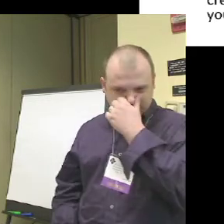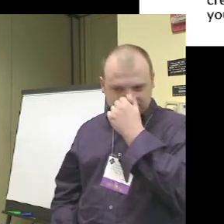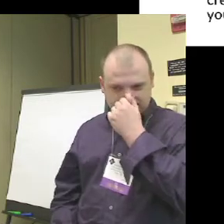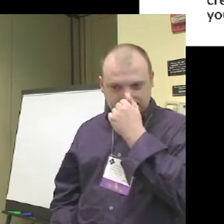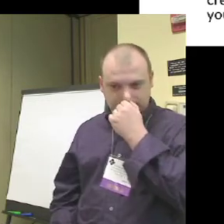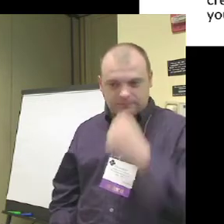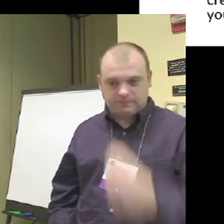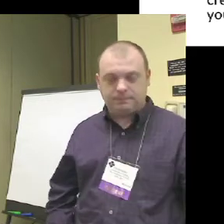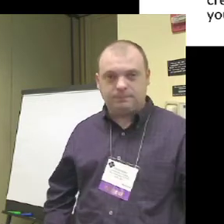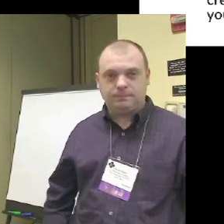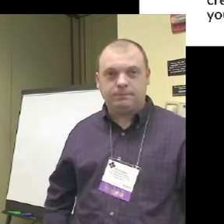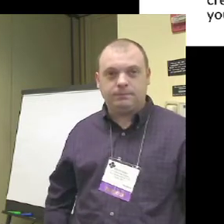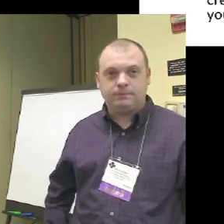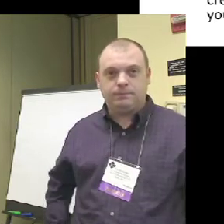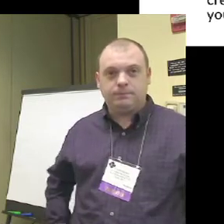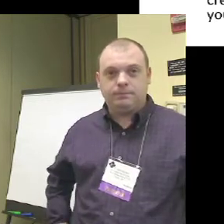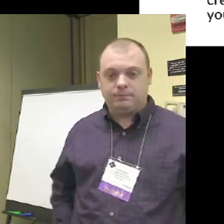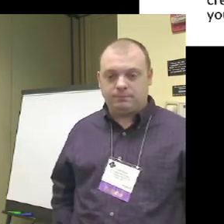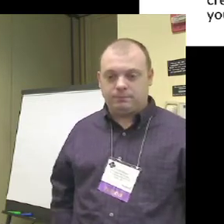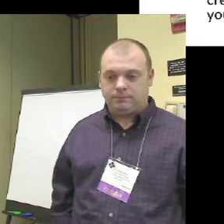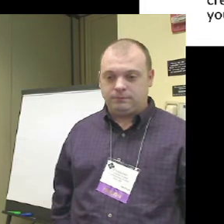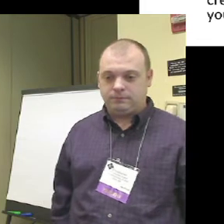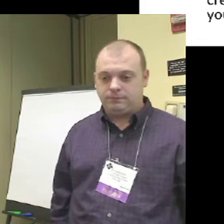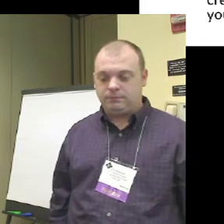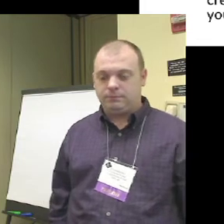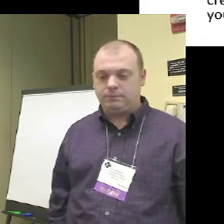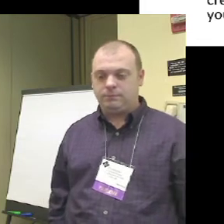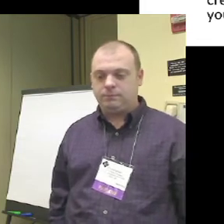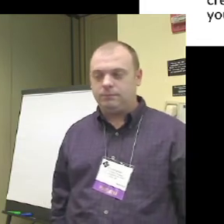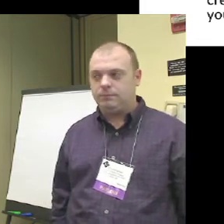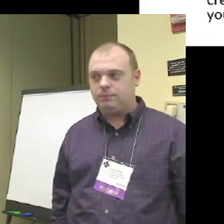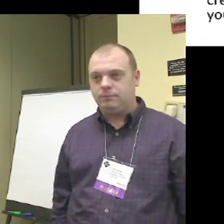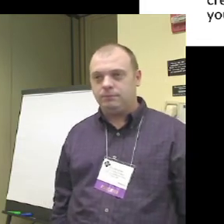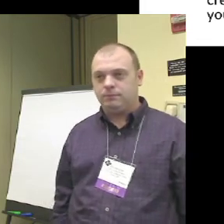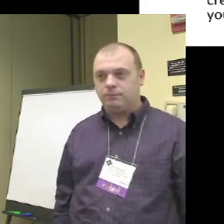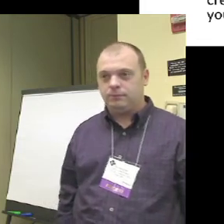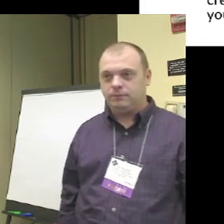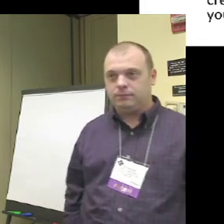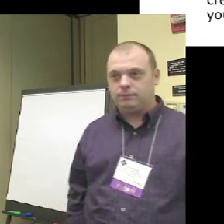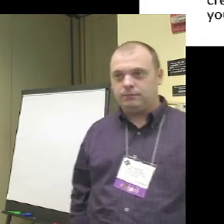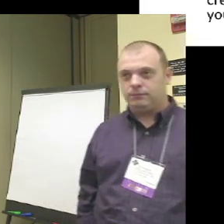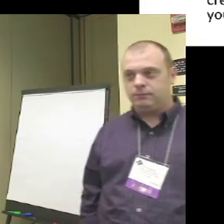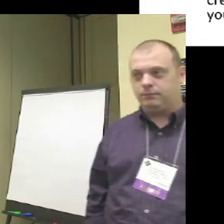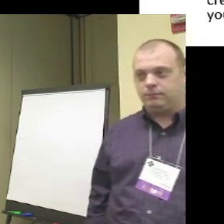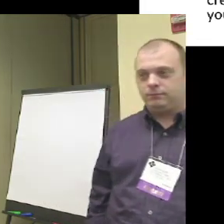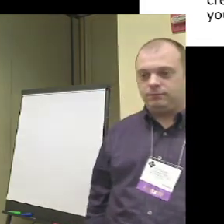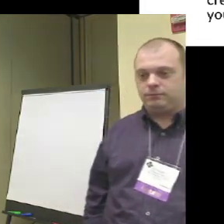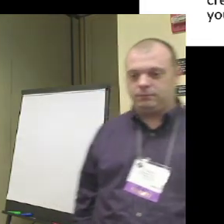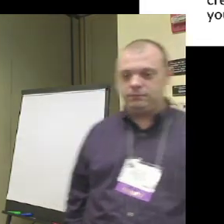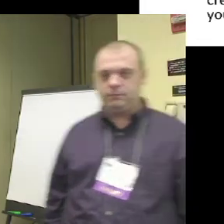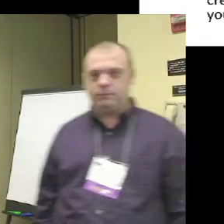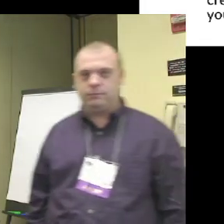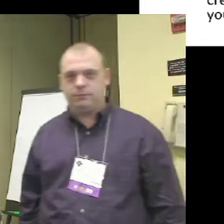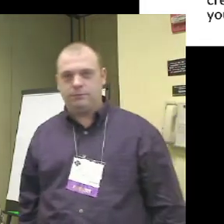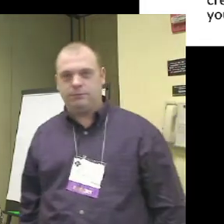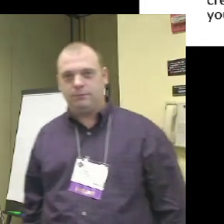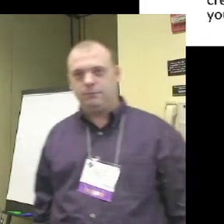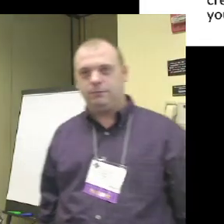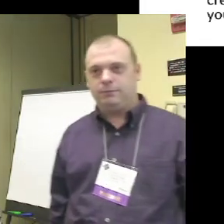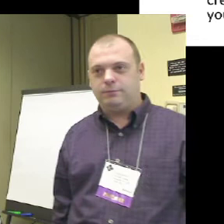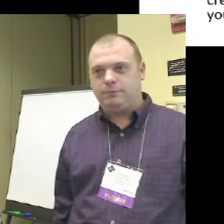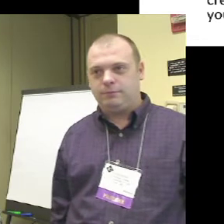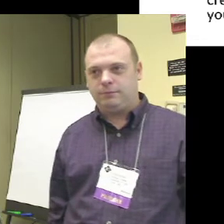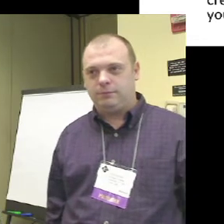the program as going from 2pm to 5pm. That's not quite going to work because we have to leave for the airport